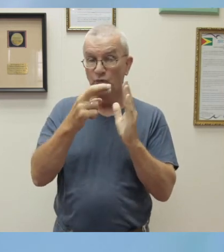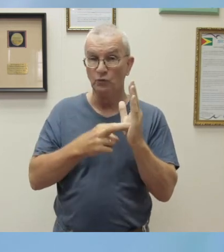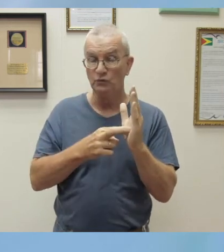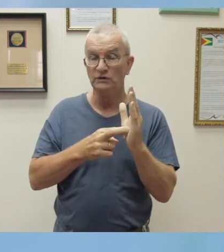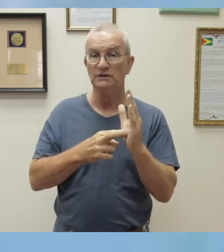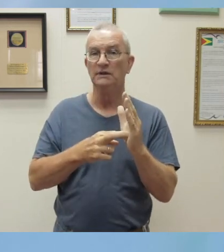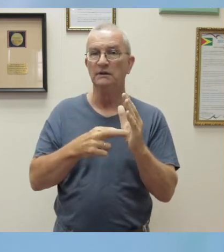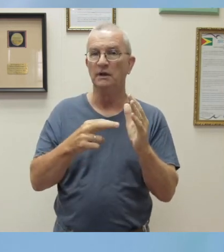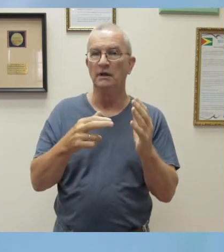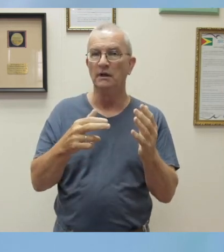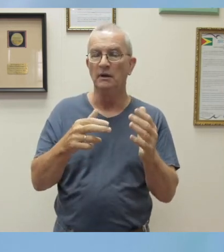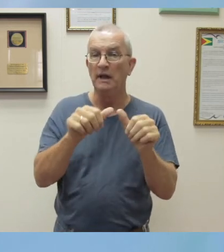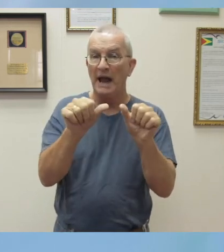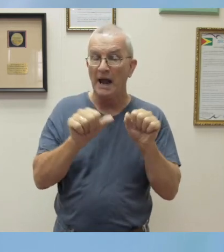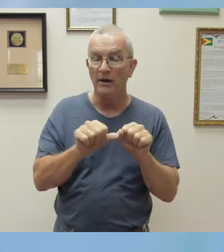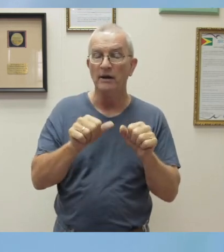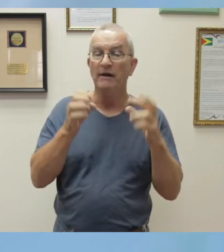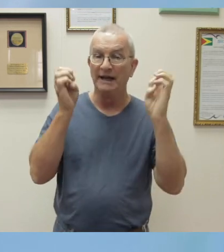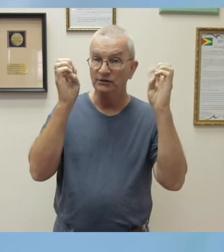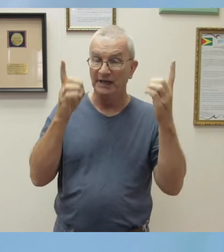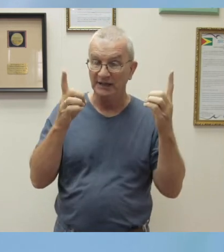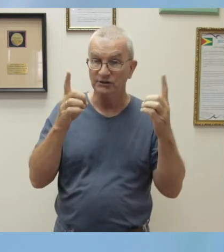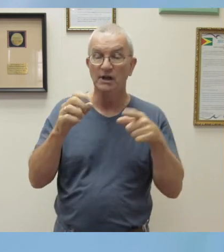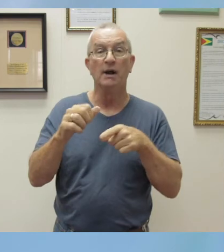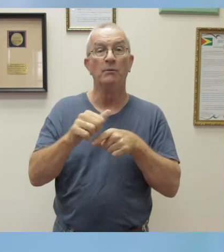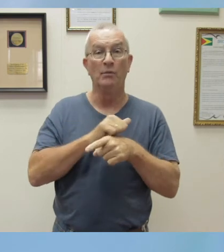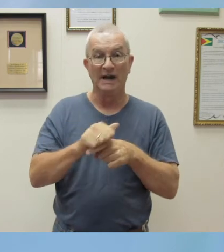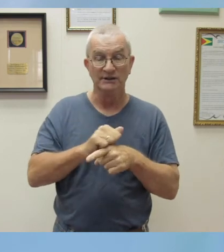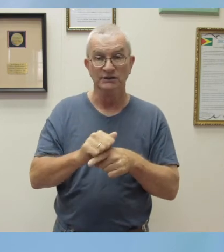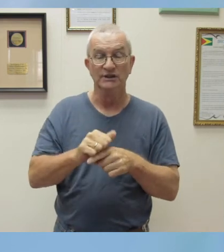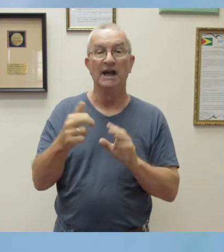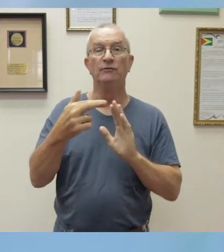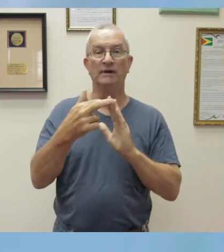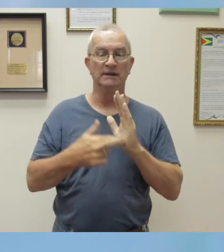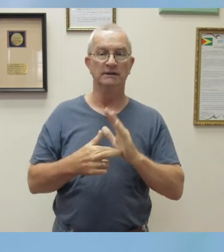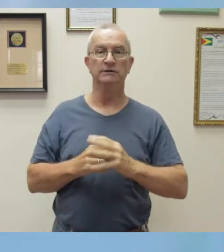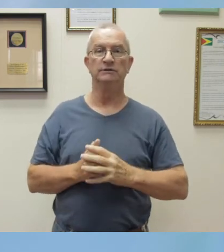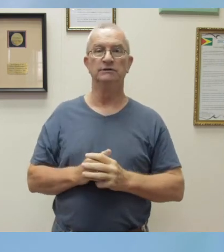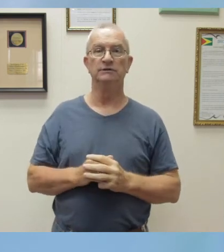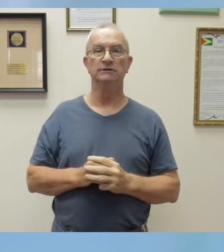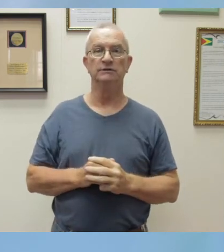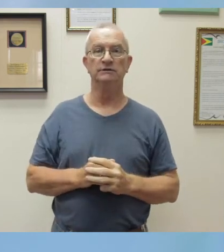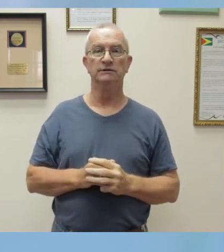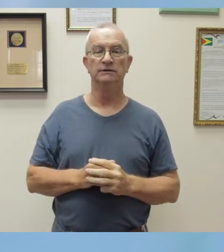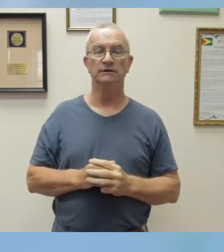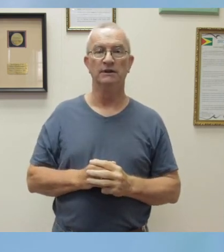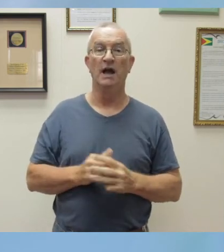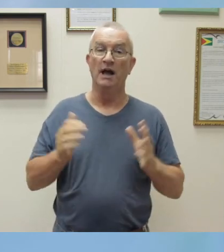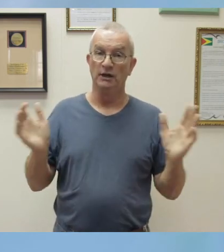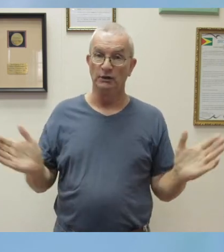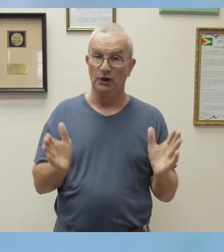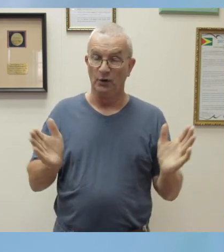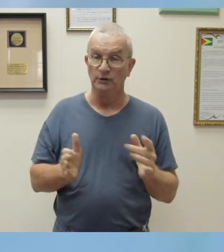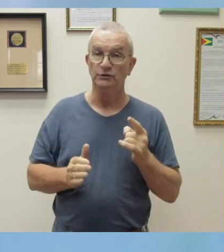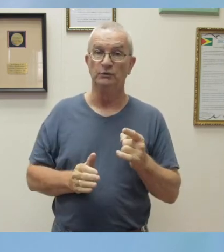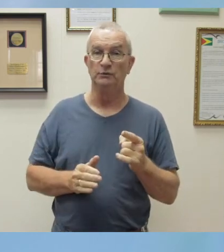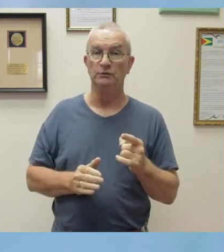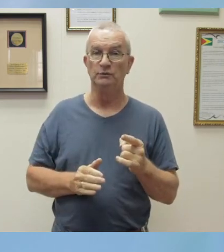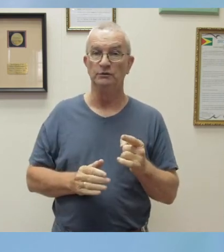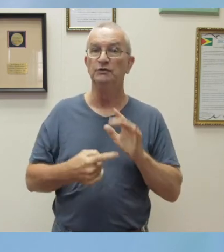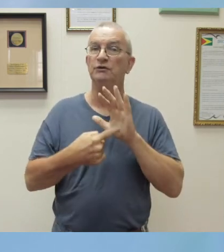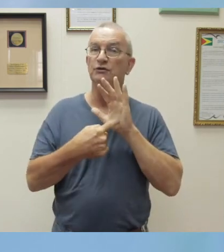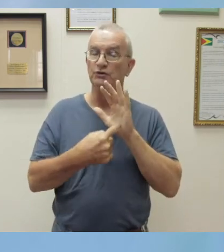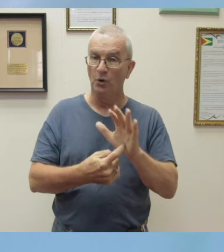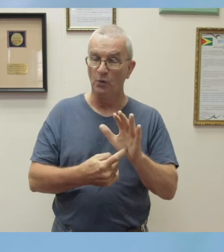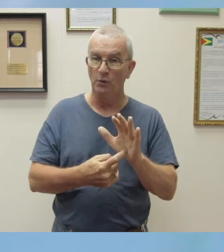practice, and regulation. I encourage you to showcase achievements